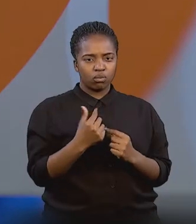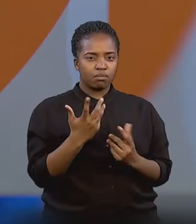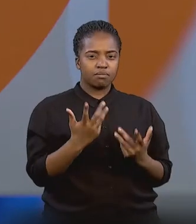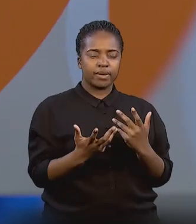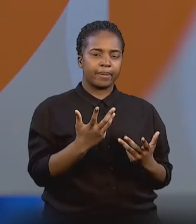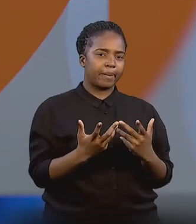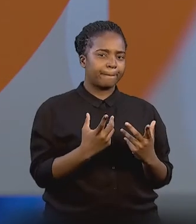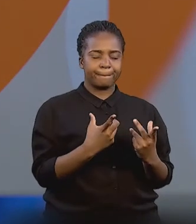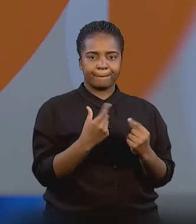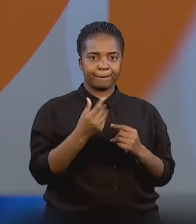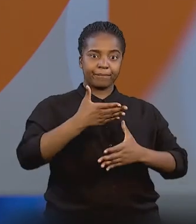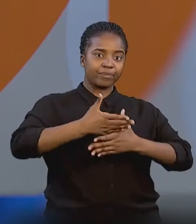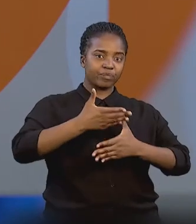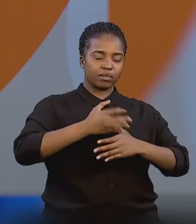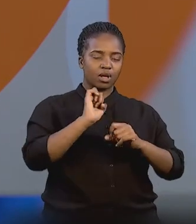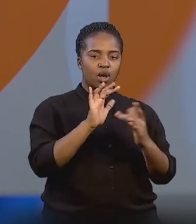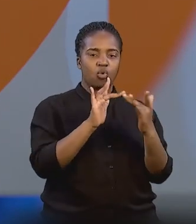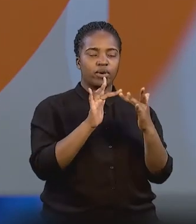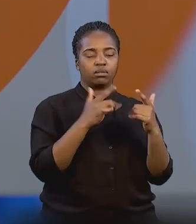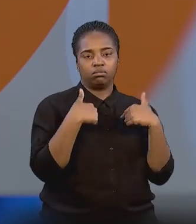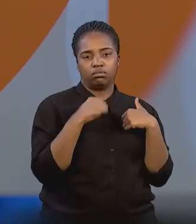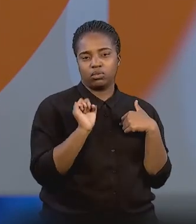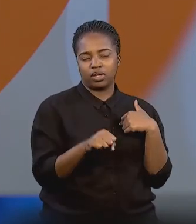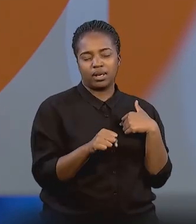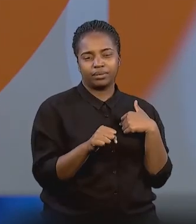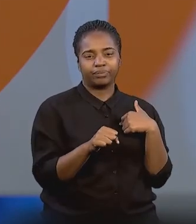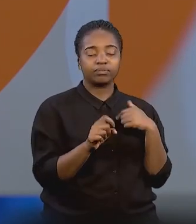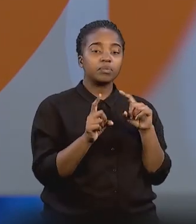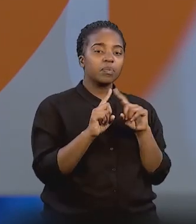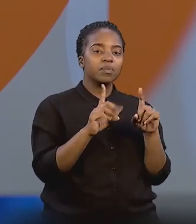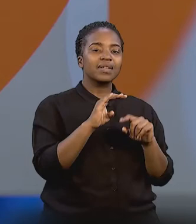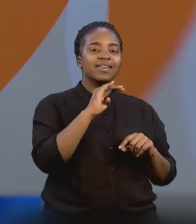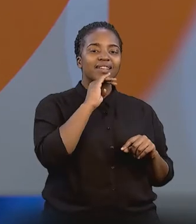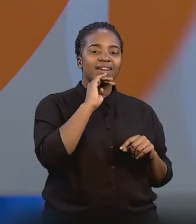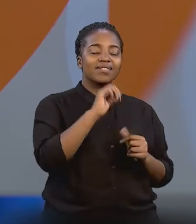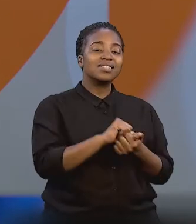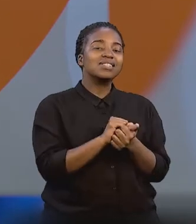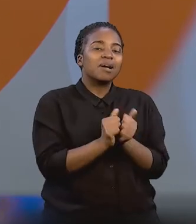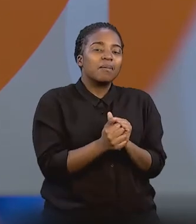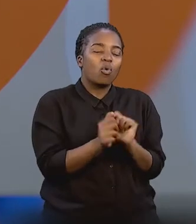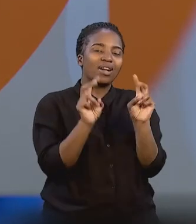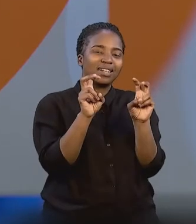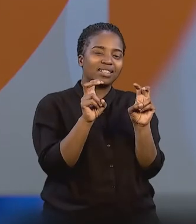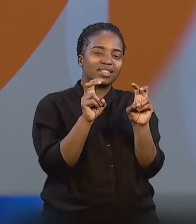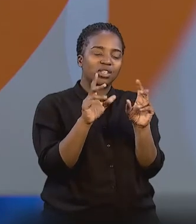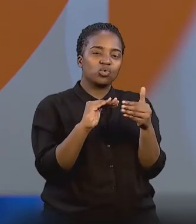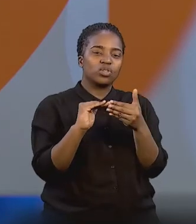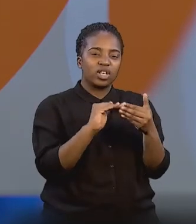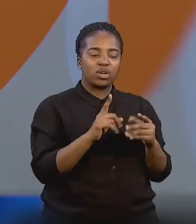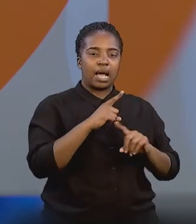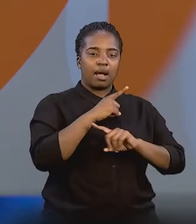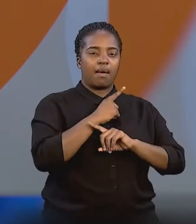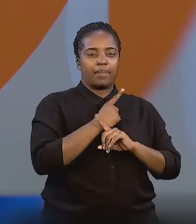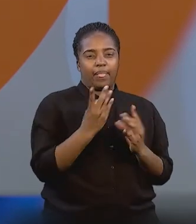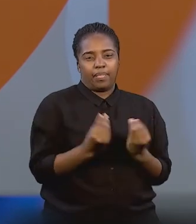maybe take up as a career, they can get in contact with me. There's just not enough sporting associations out there like clubs.